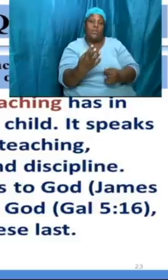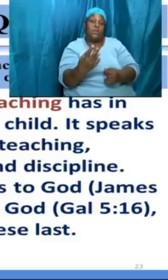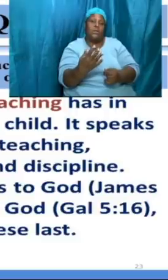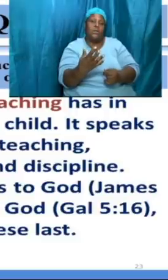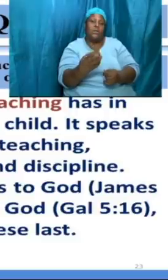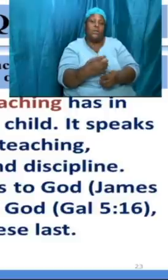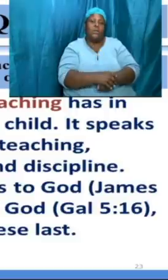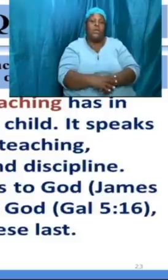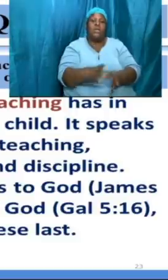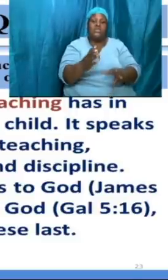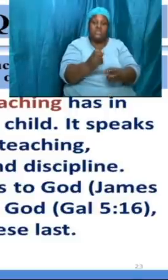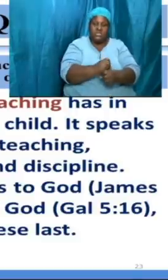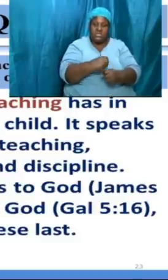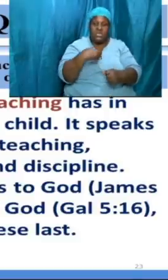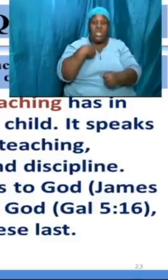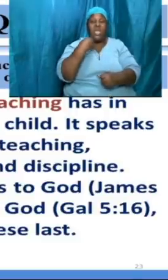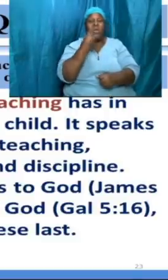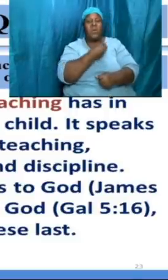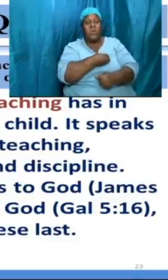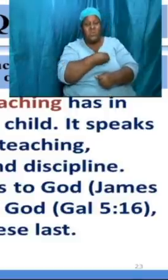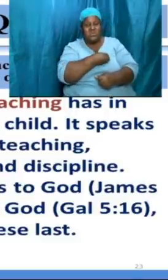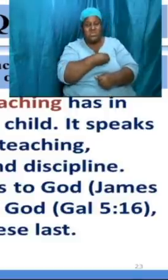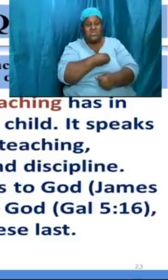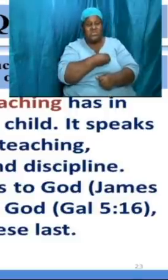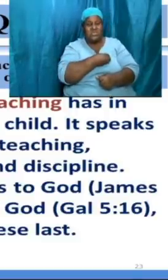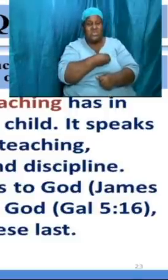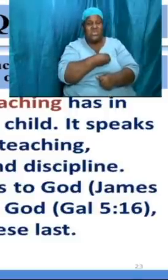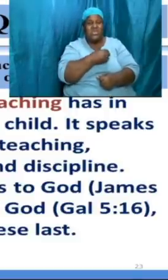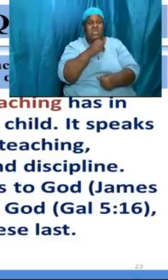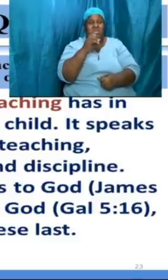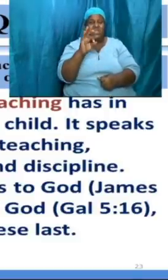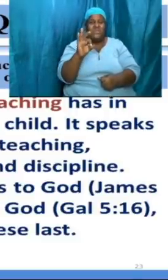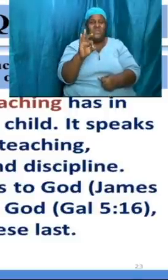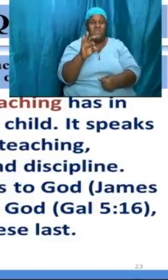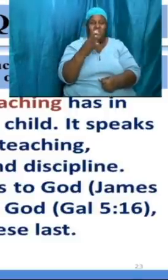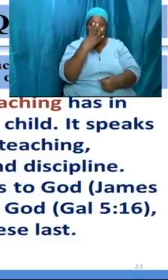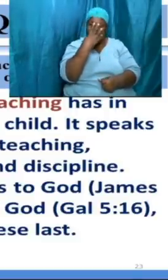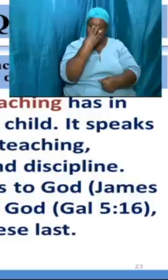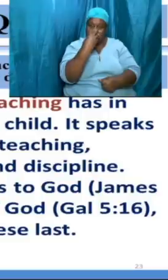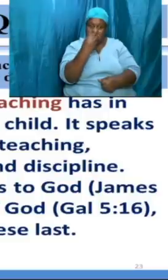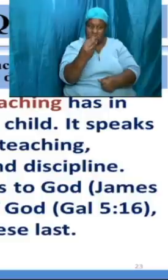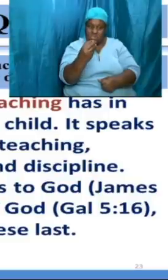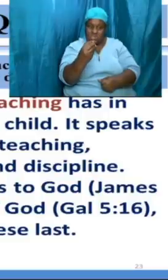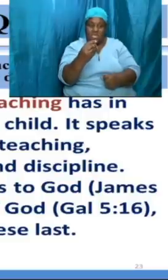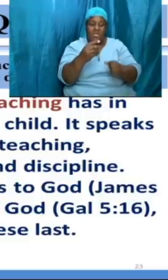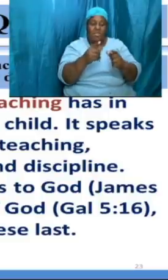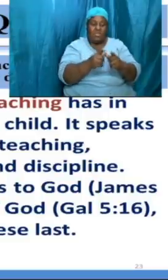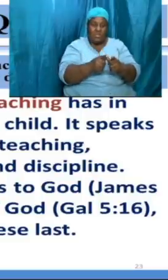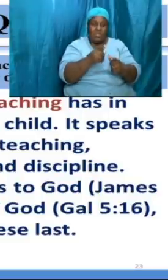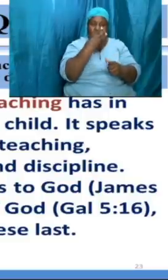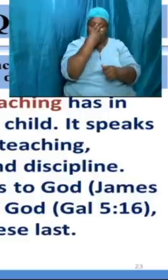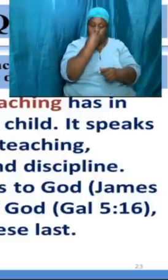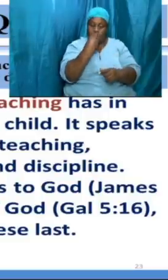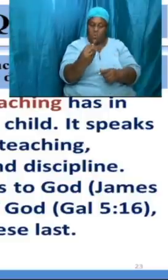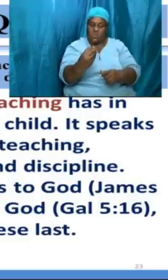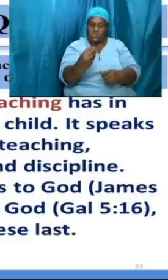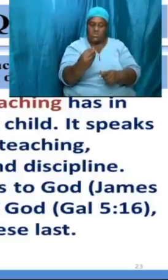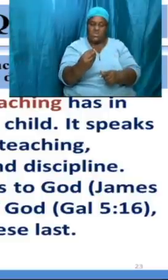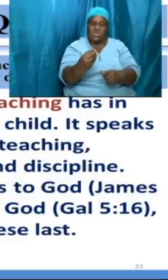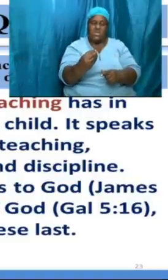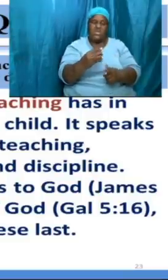take us the foxes the little foxes that spoil the